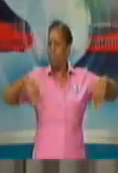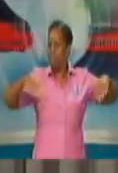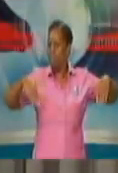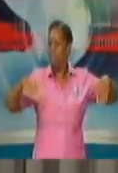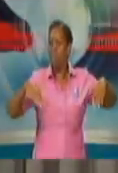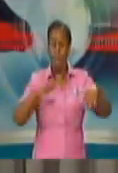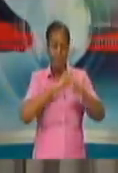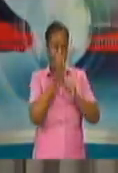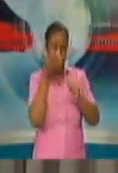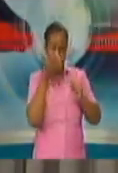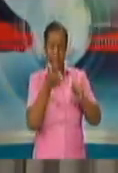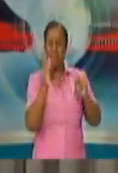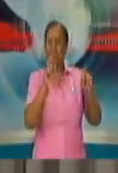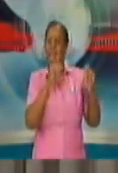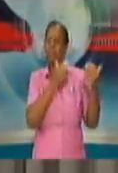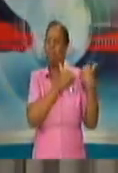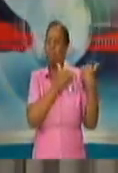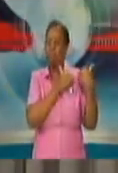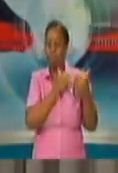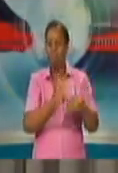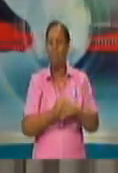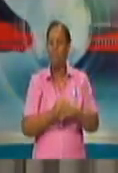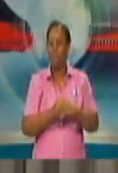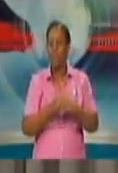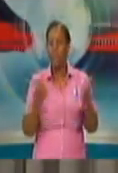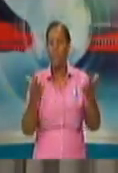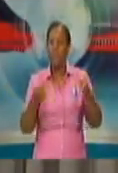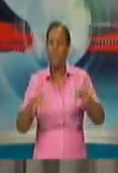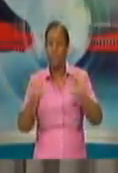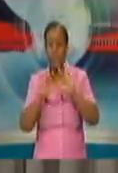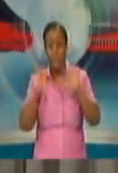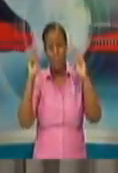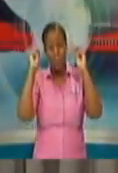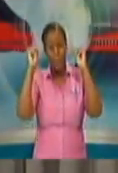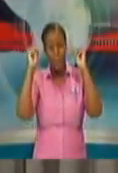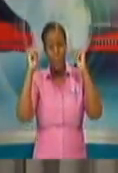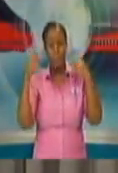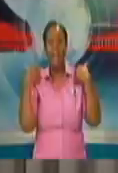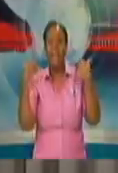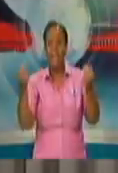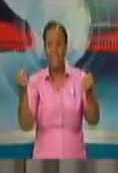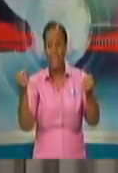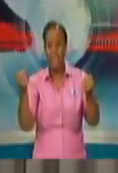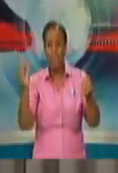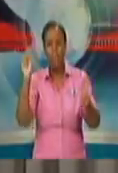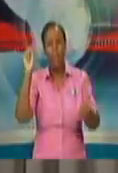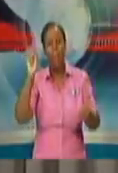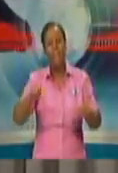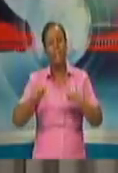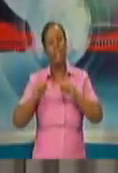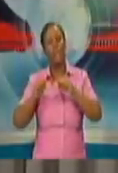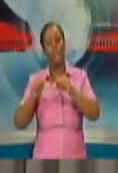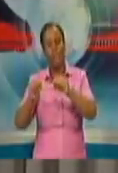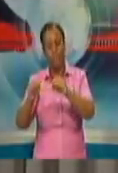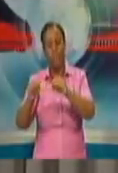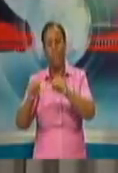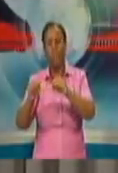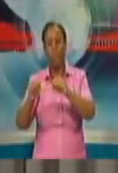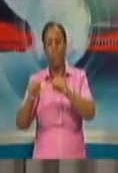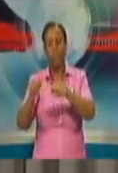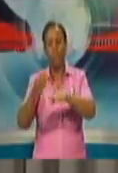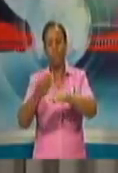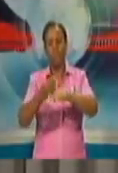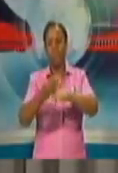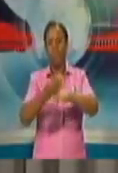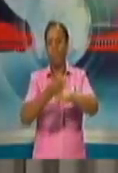we continue, and the Ministry of Health continues, the risk-based approach to the phased reopening of the